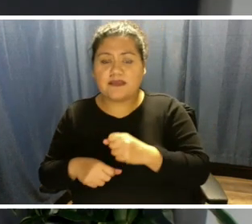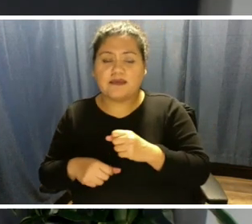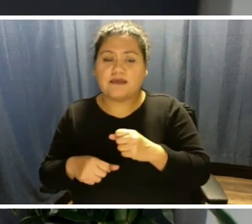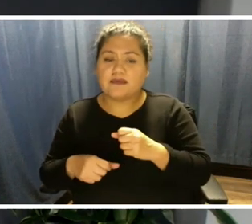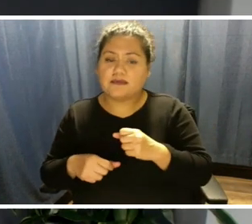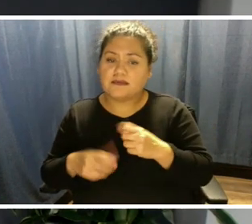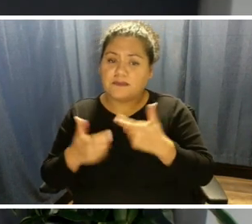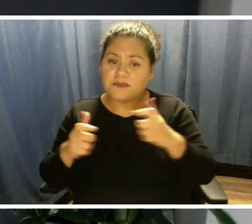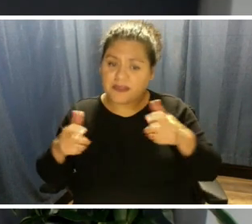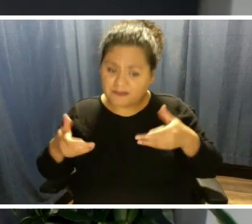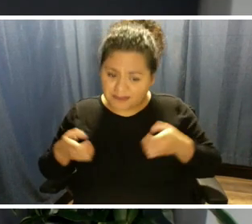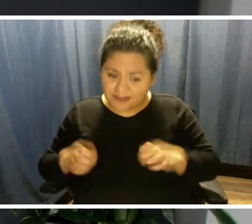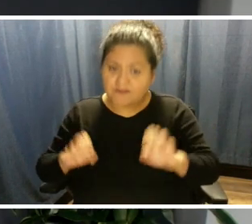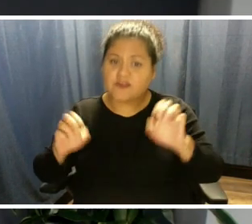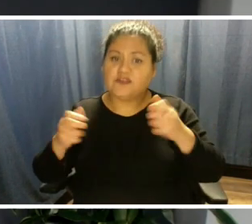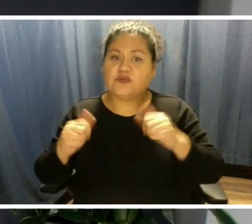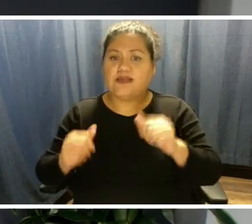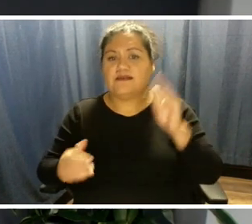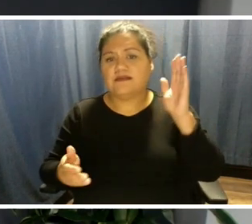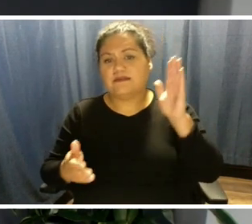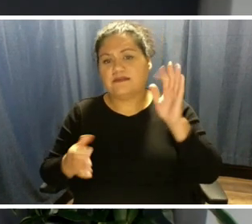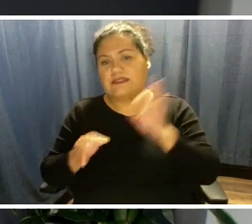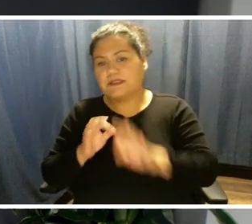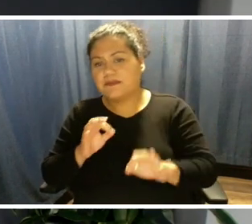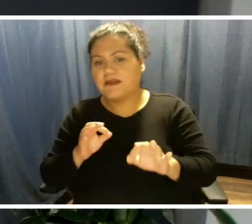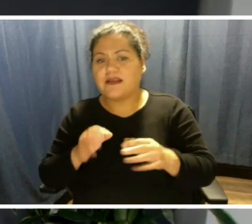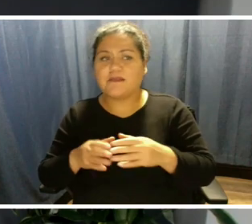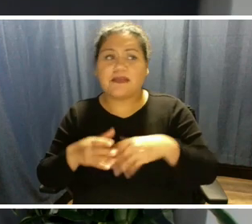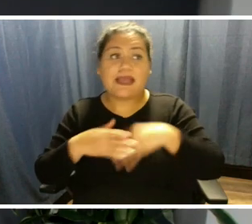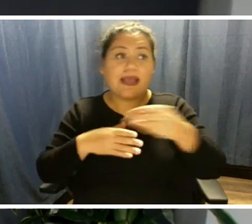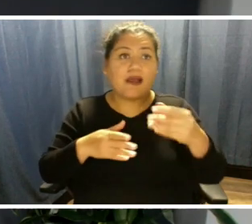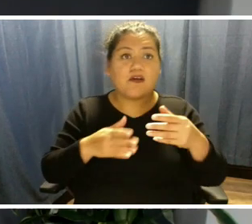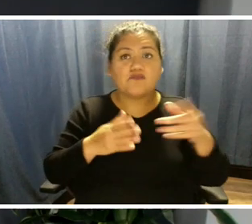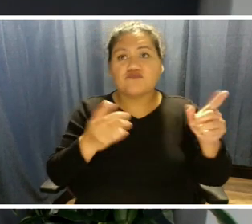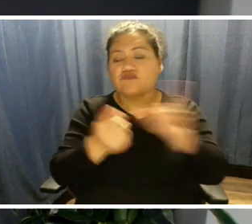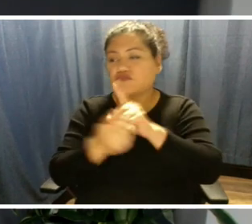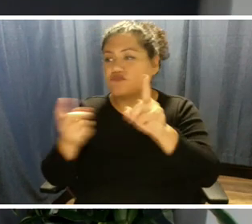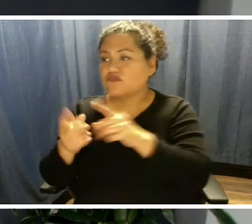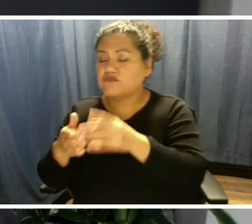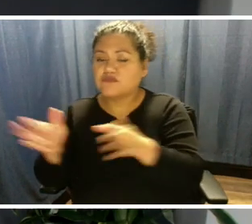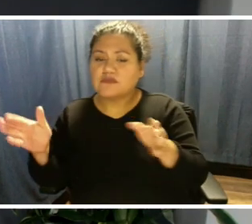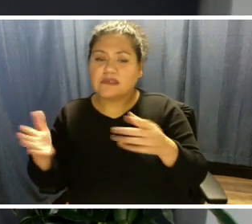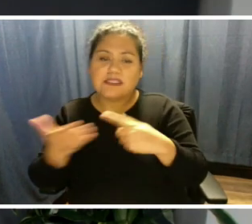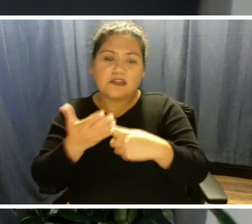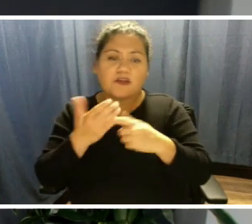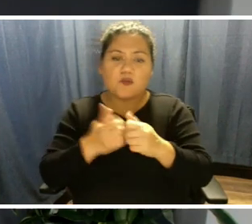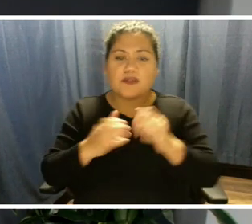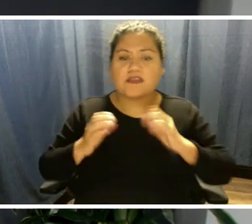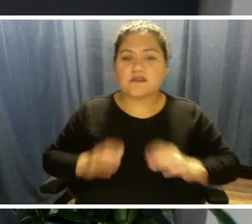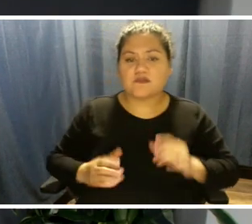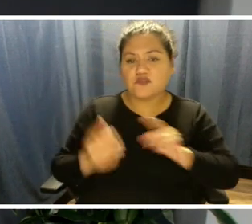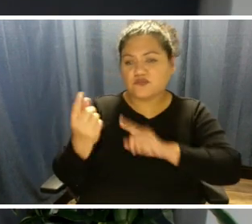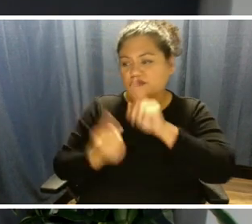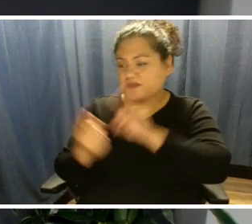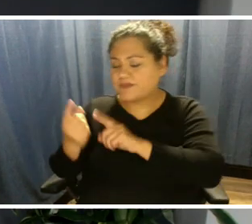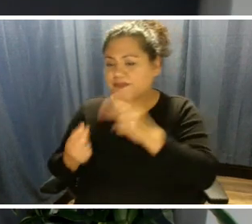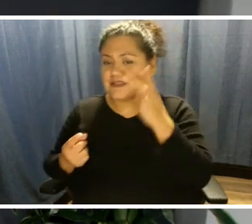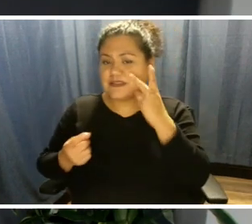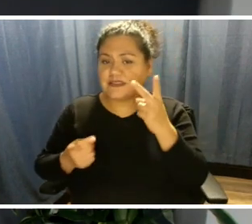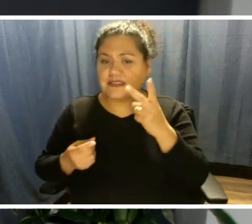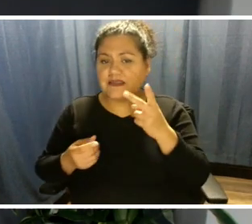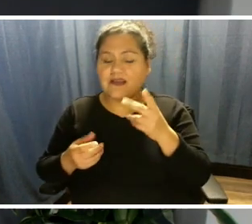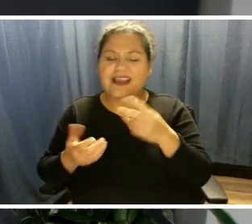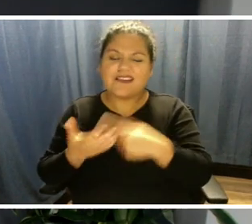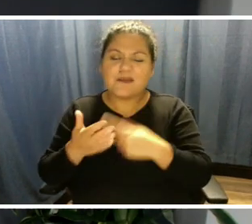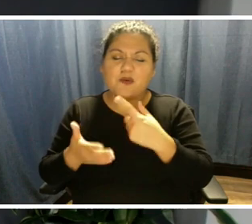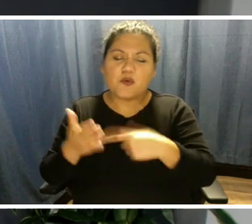simplify and be out in the public and talking to customers one-on-one about the things that we have to do. you do have our